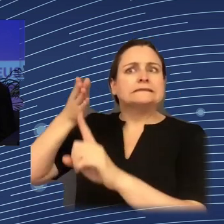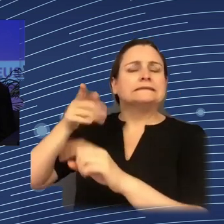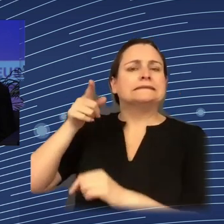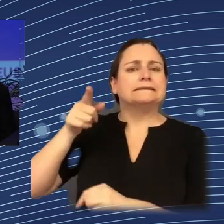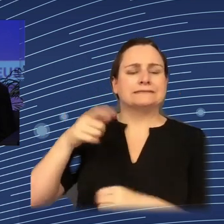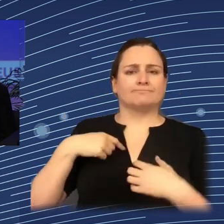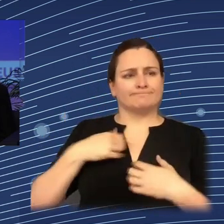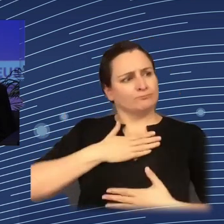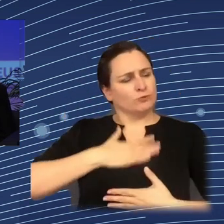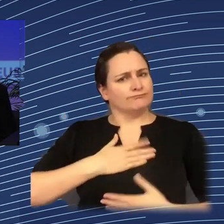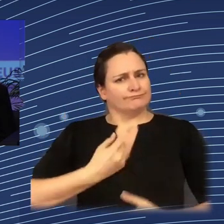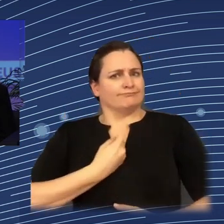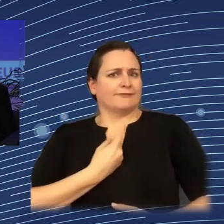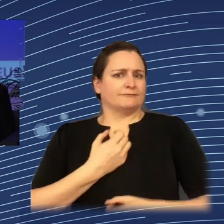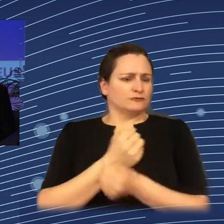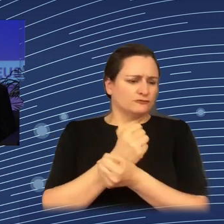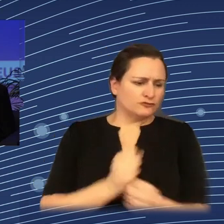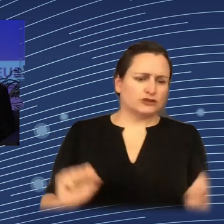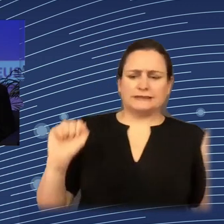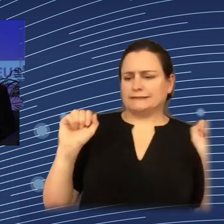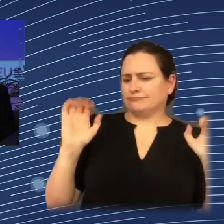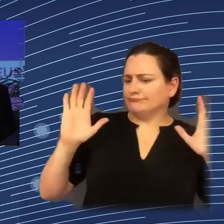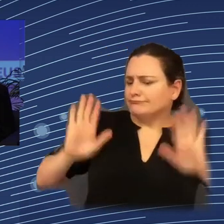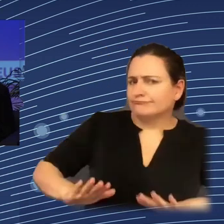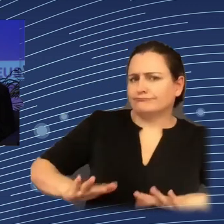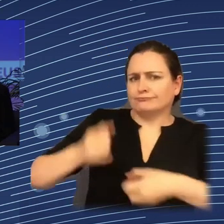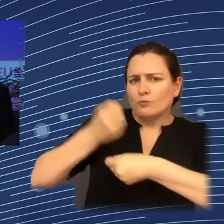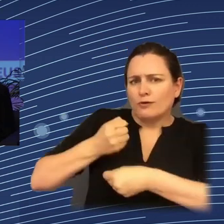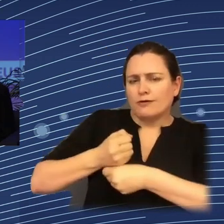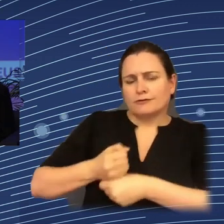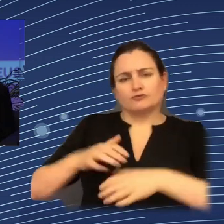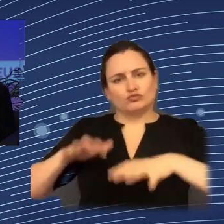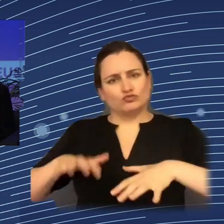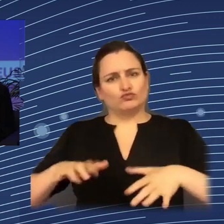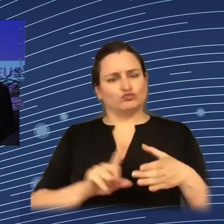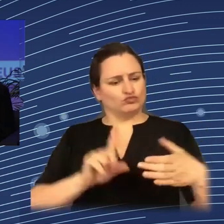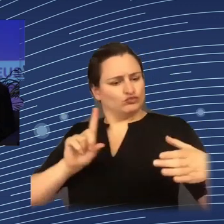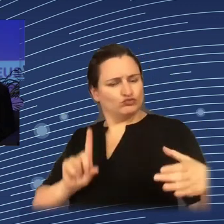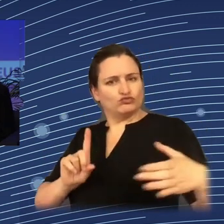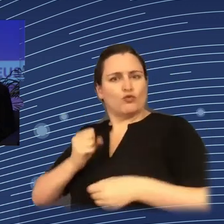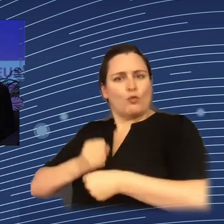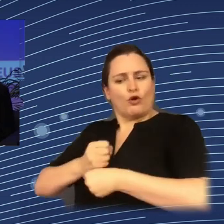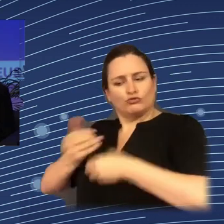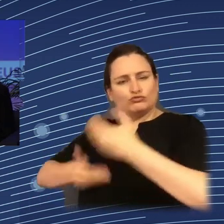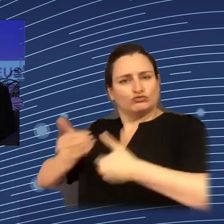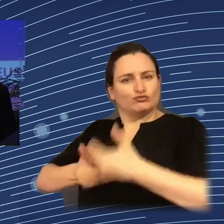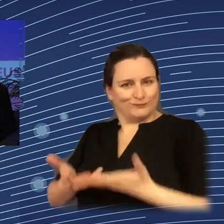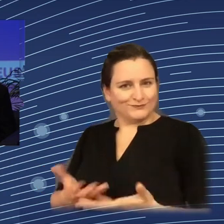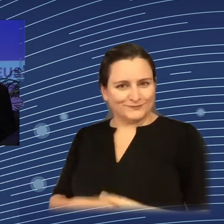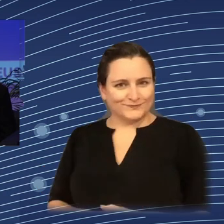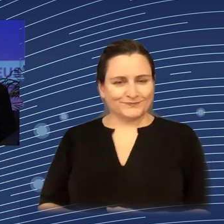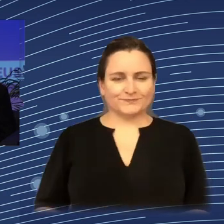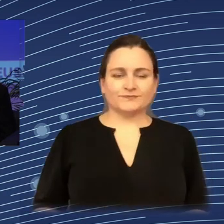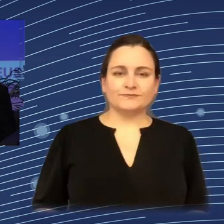remote working. Several drawbacks are very present in our lives. And it is